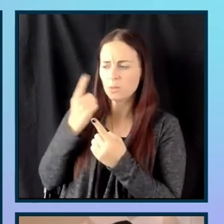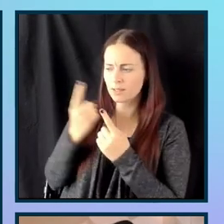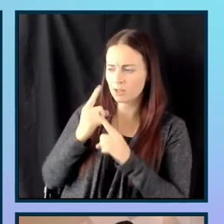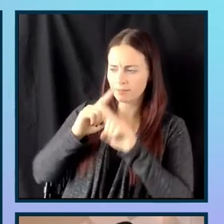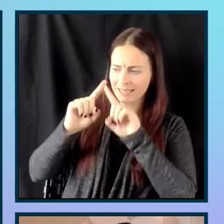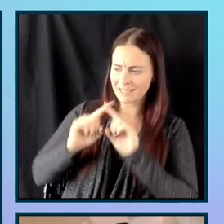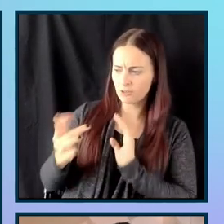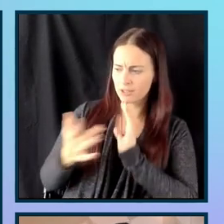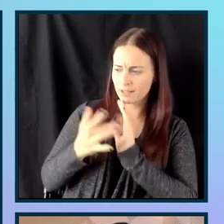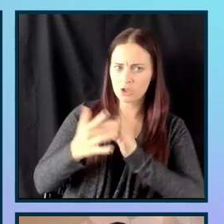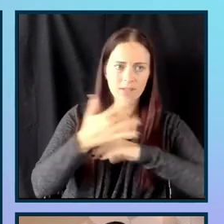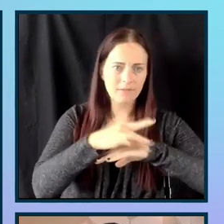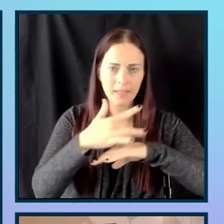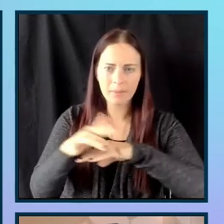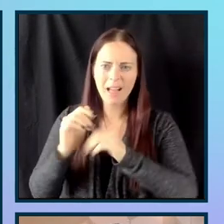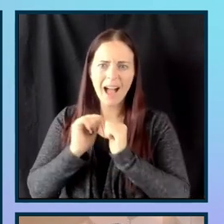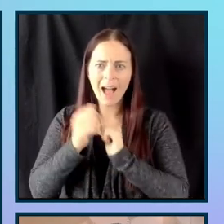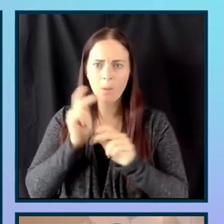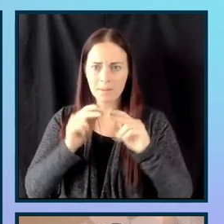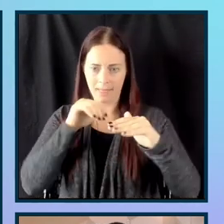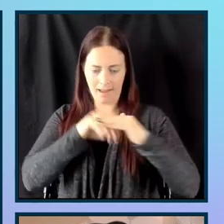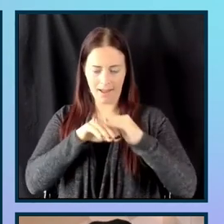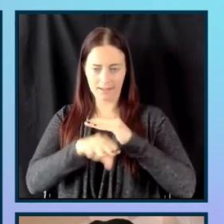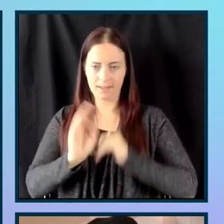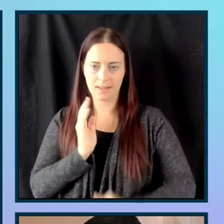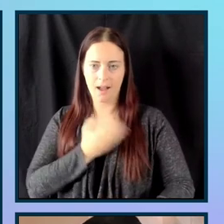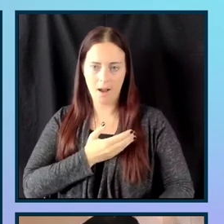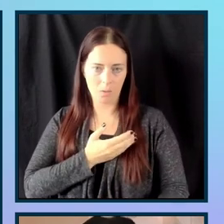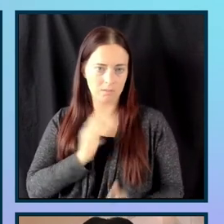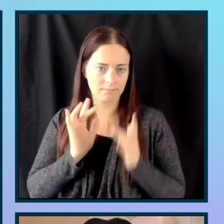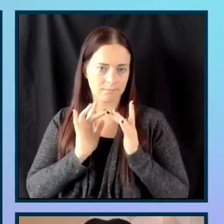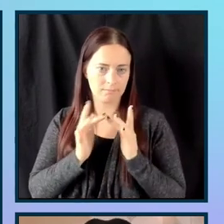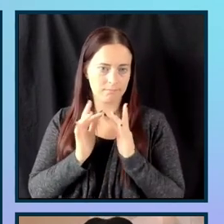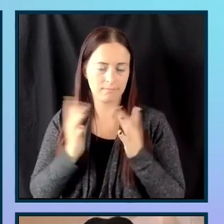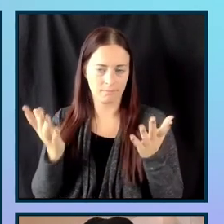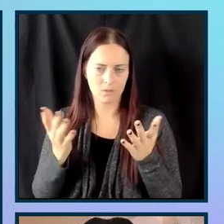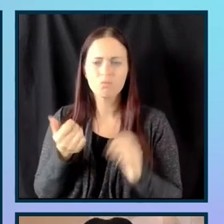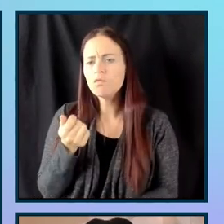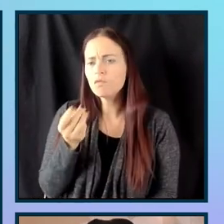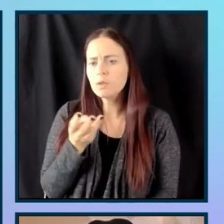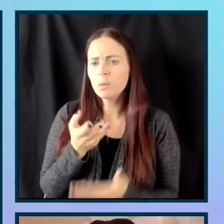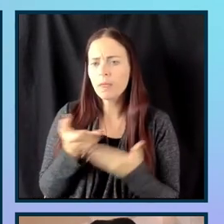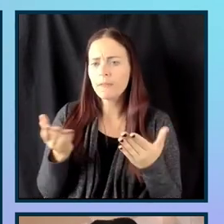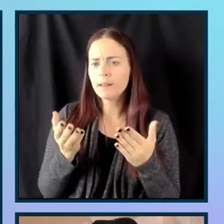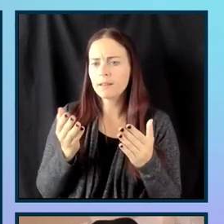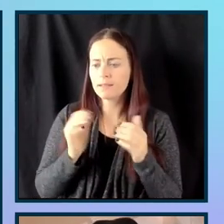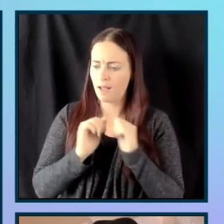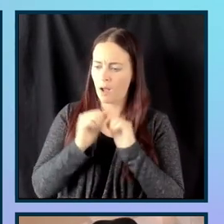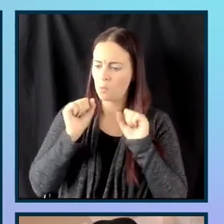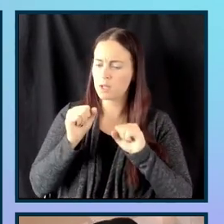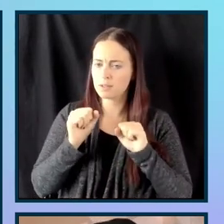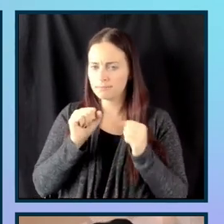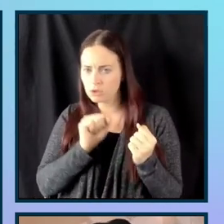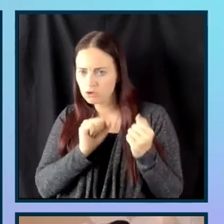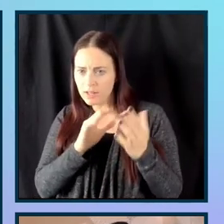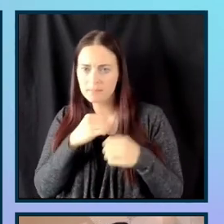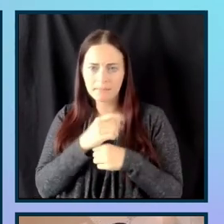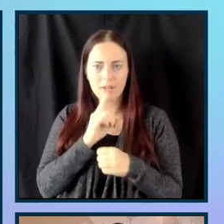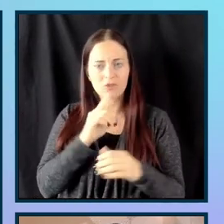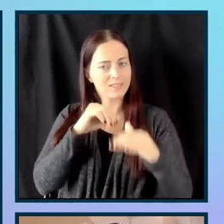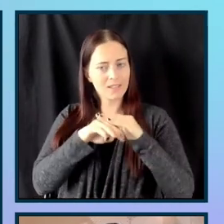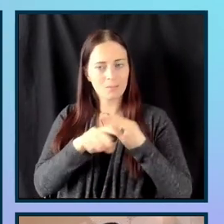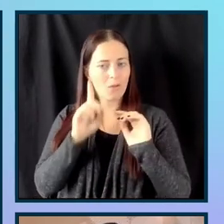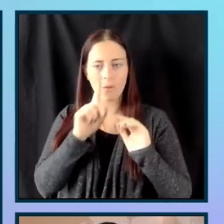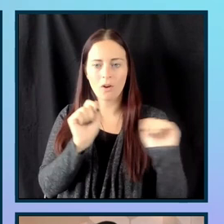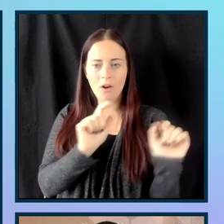and we want to make sure that it works for everyone. And there are a couple of things that we can do to make sure that that's happening. How do we get started?